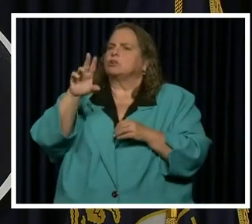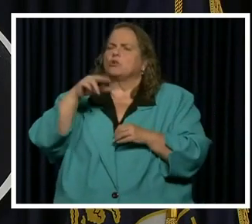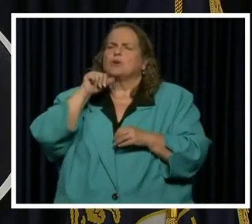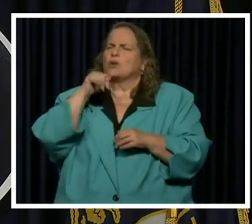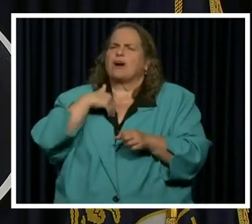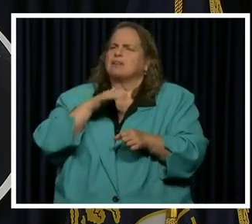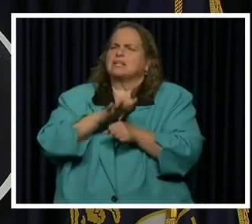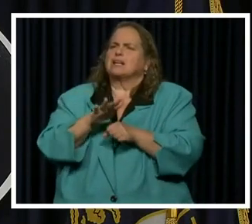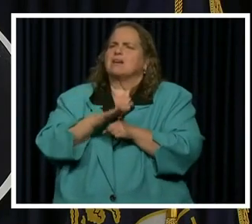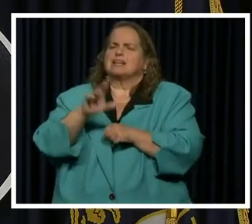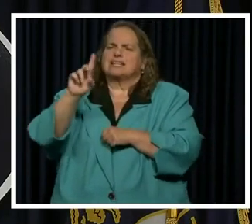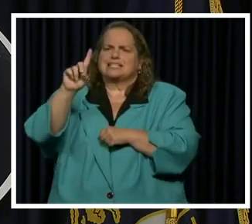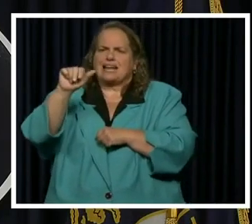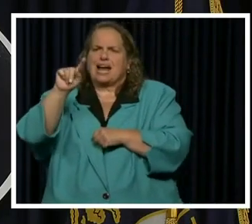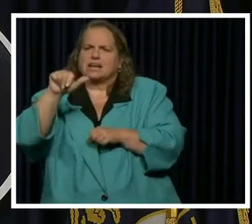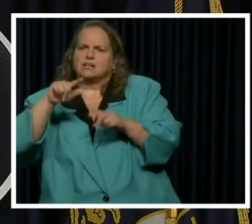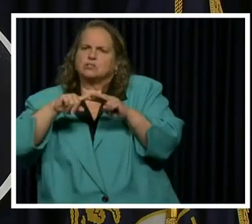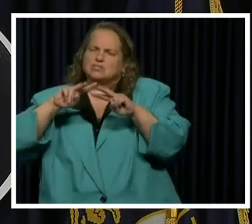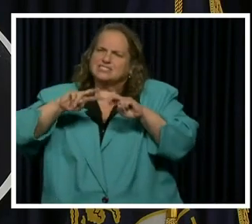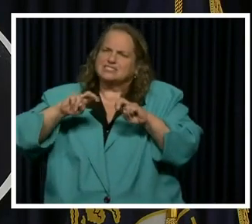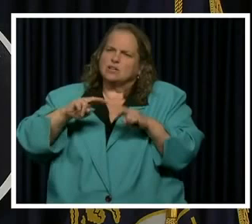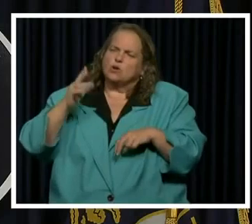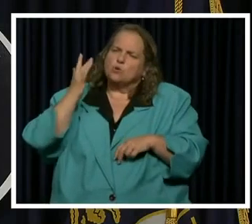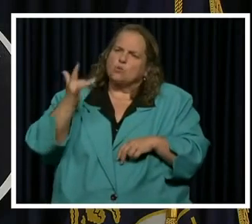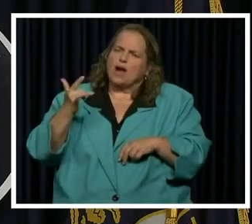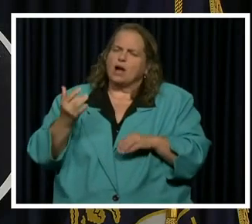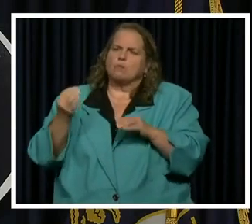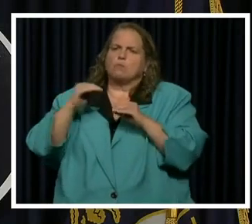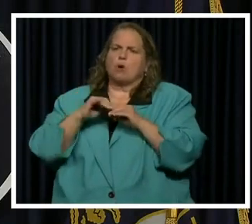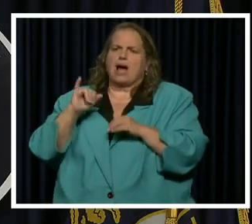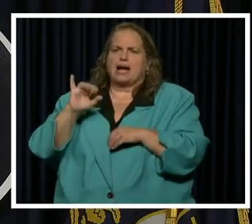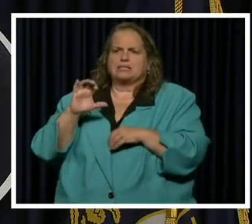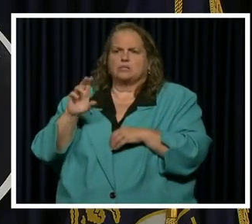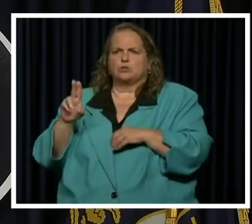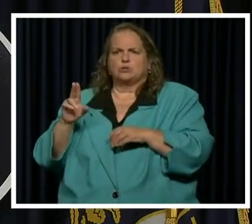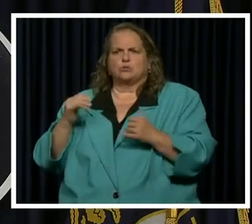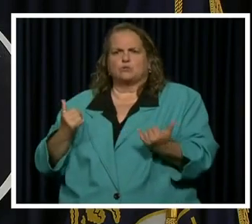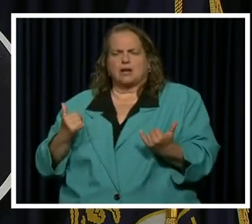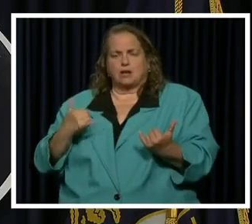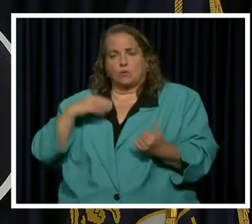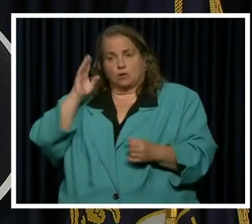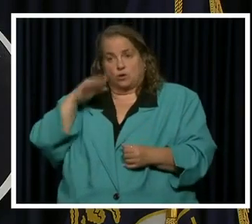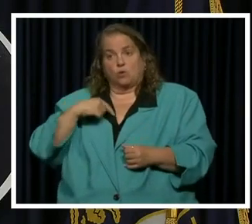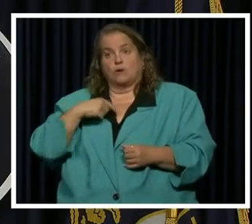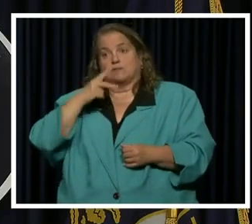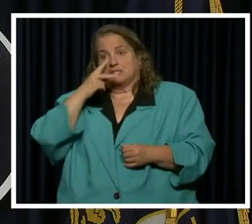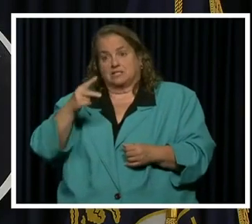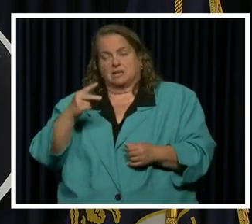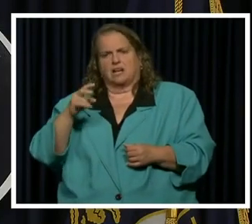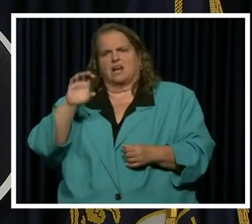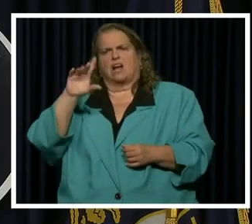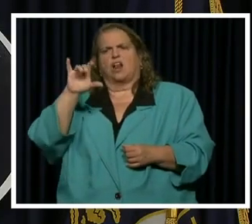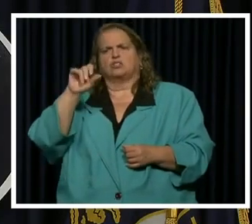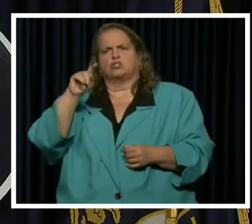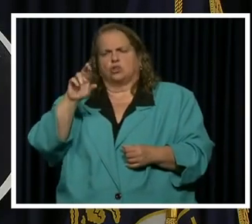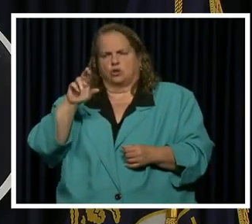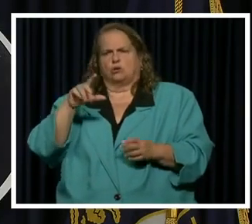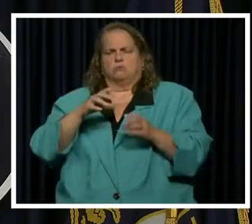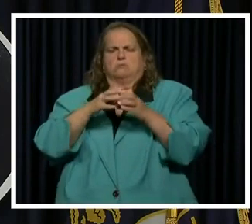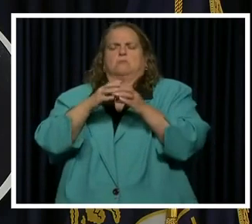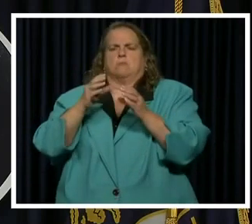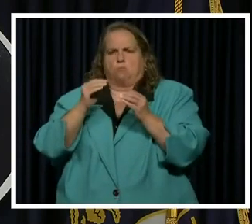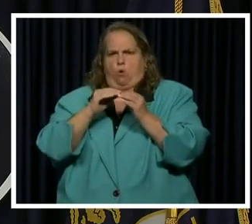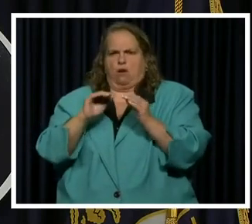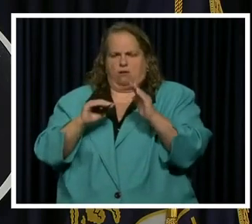to know exactly why we're seeing that right now. We know we've seen clusters. And we also